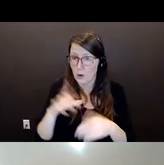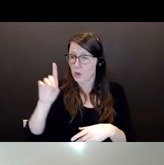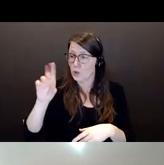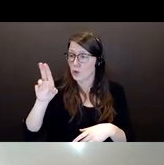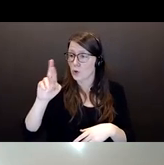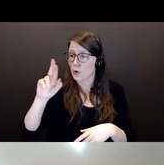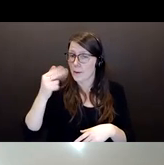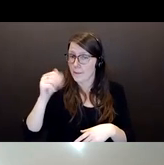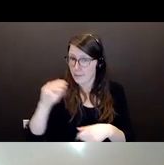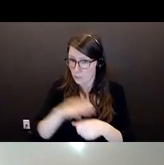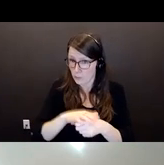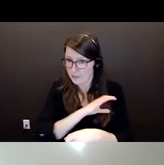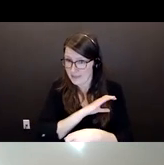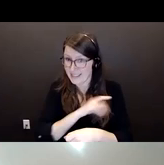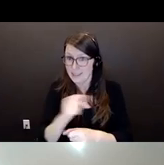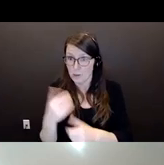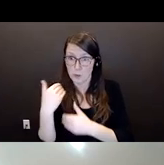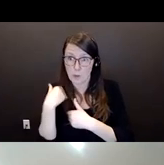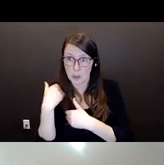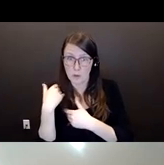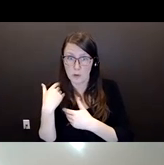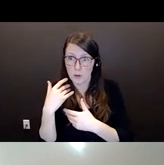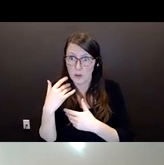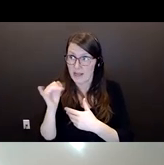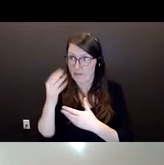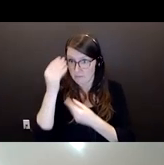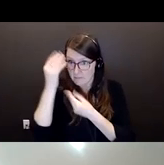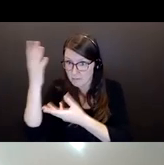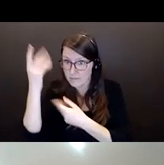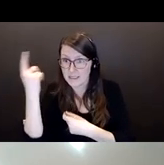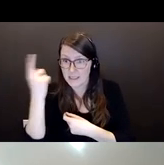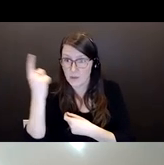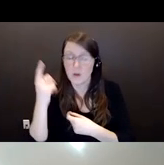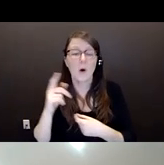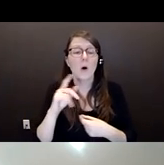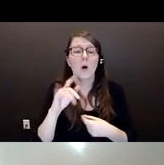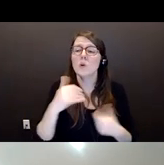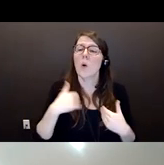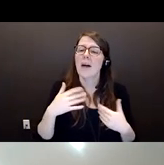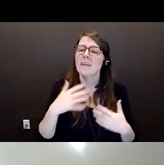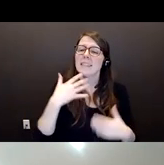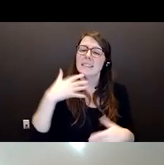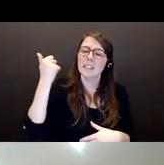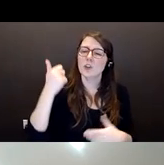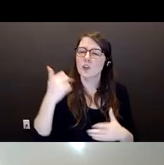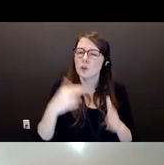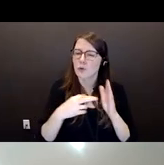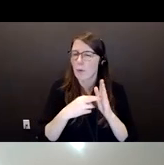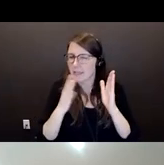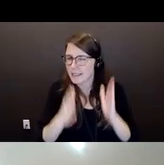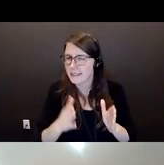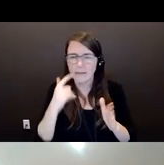support officers, sometimes they call different titles and different attachments. But many jurisdictions now have